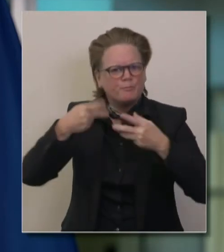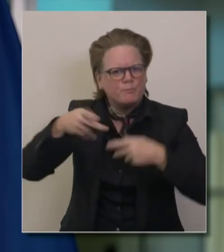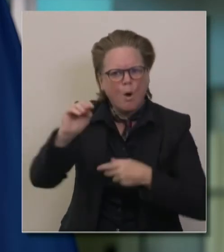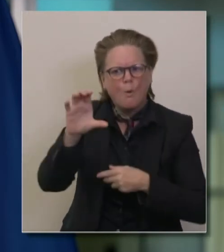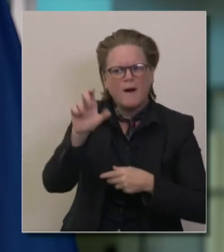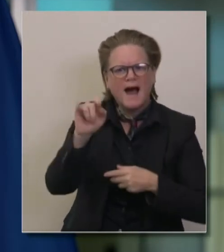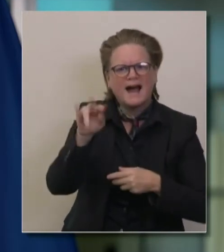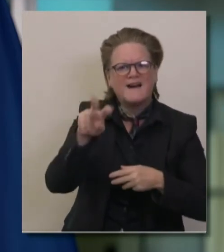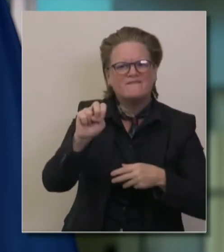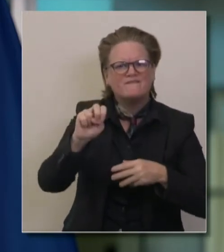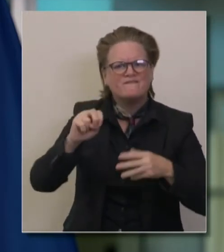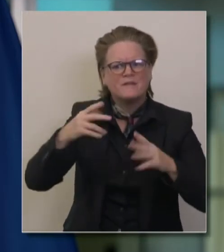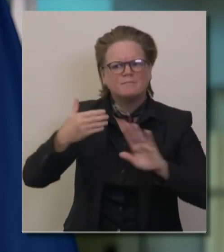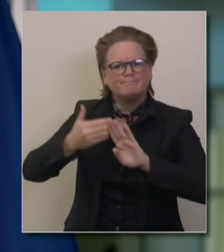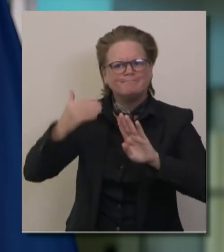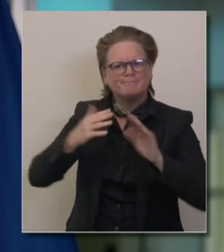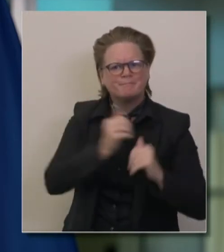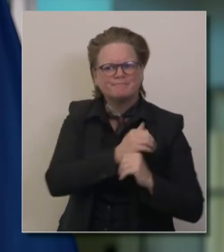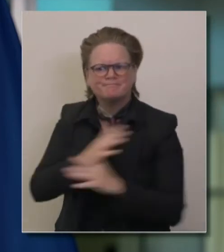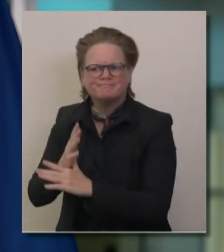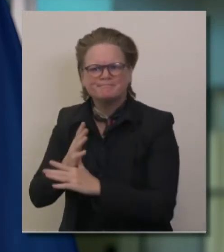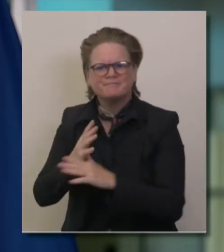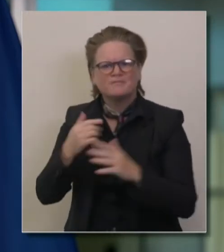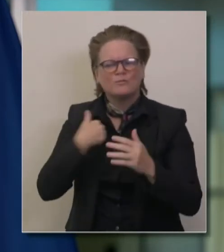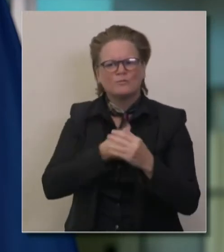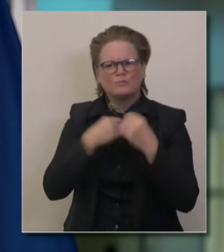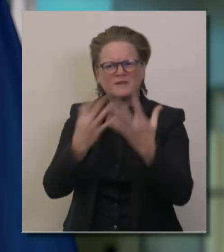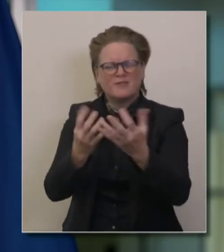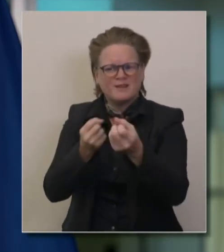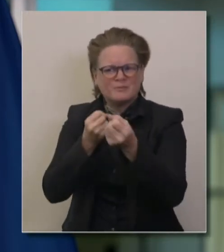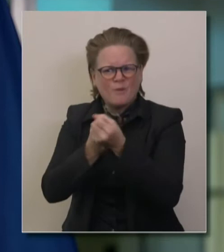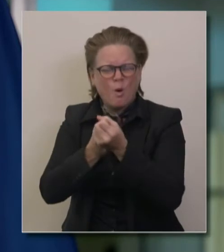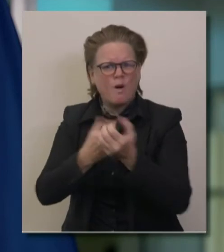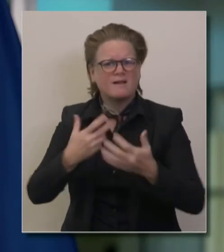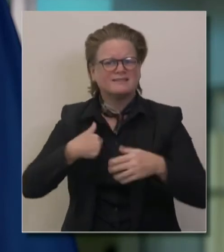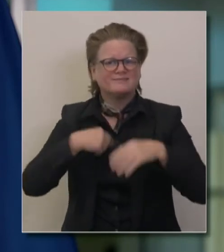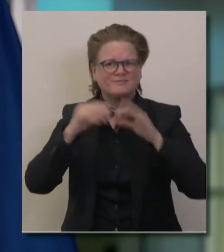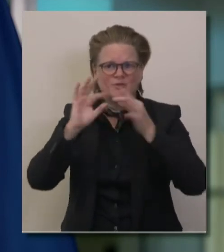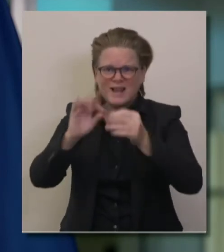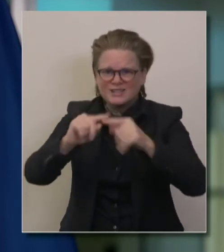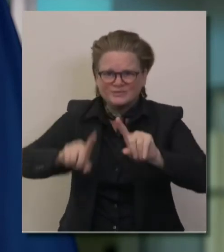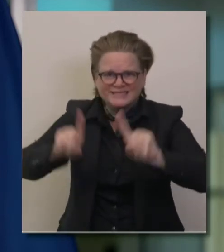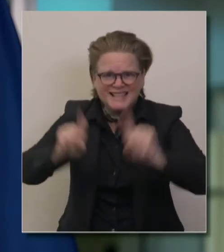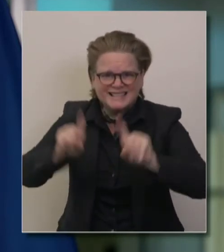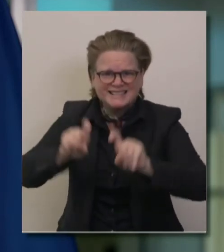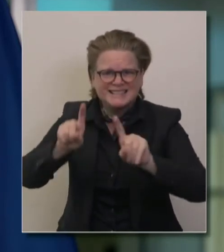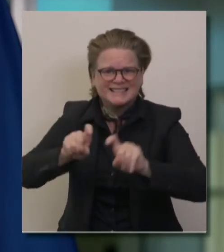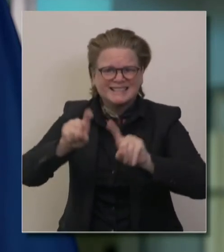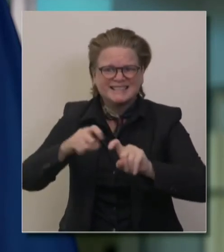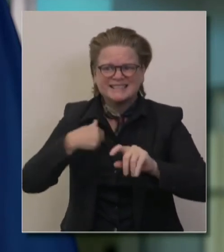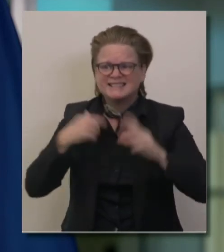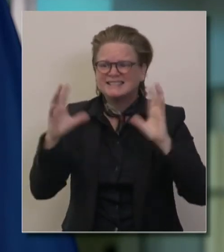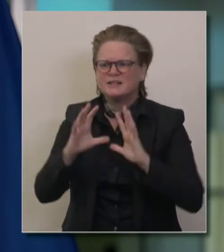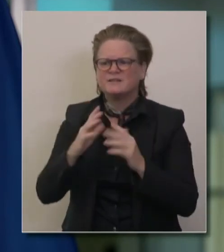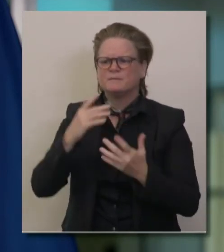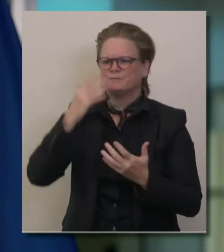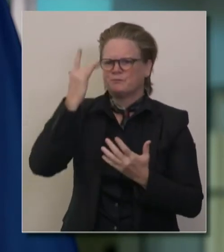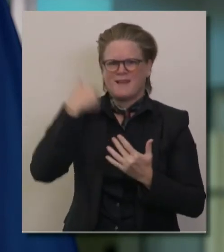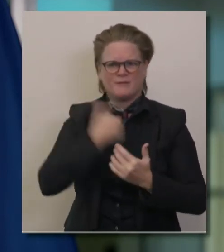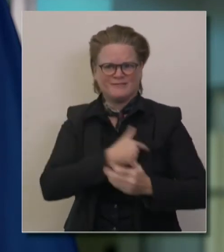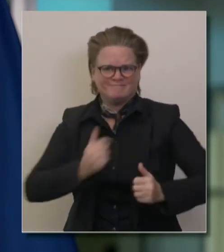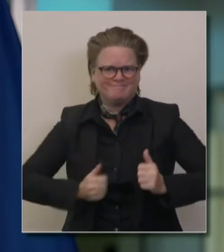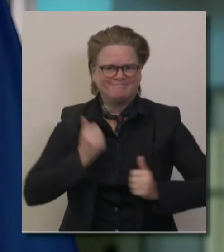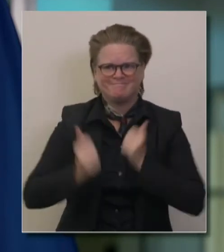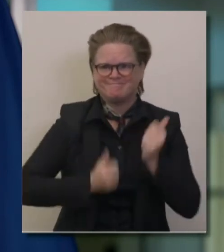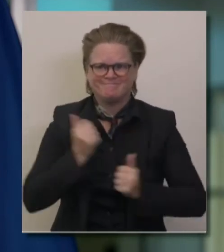for support, particularly on the issue of testing. One of the reasons we worked very aggressively and made a